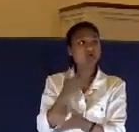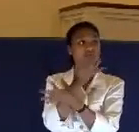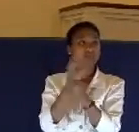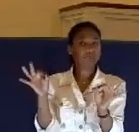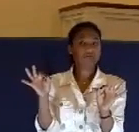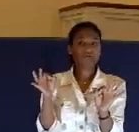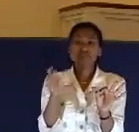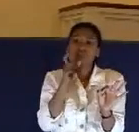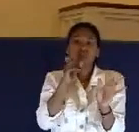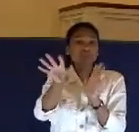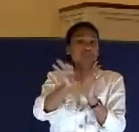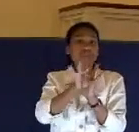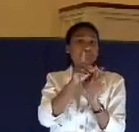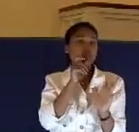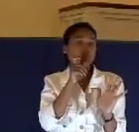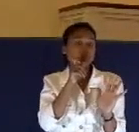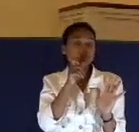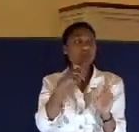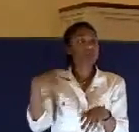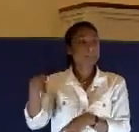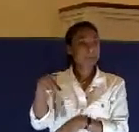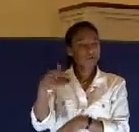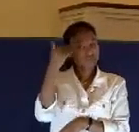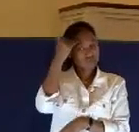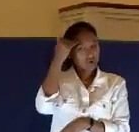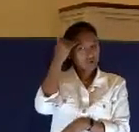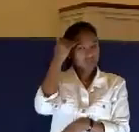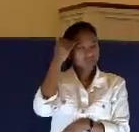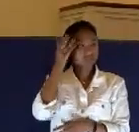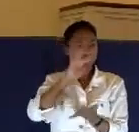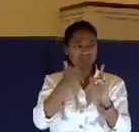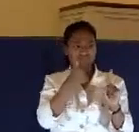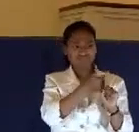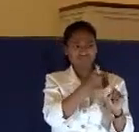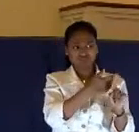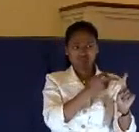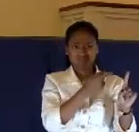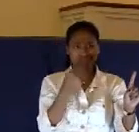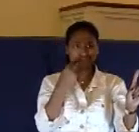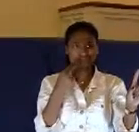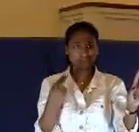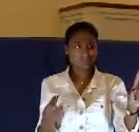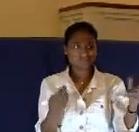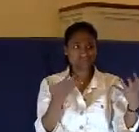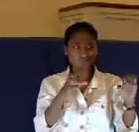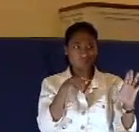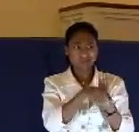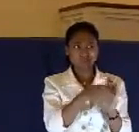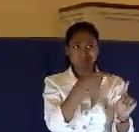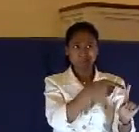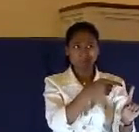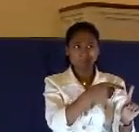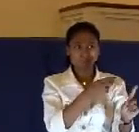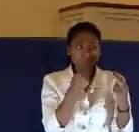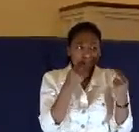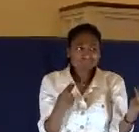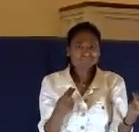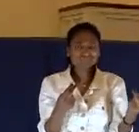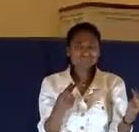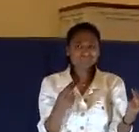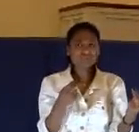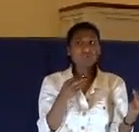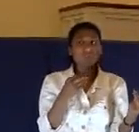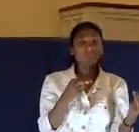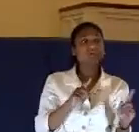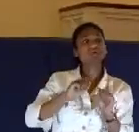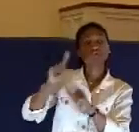choose. And so Pilate knows that Jesus is innocent. He doesn't want to condemn an innocent man. So what he does is he goes back to the